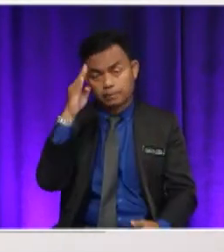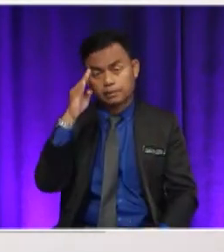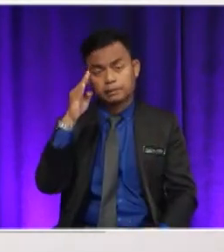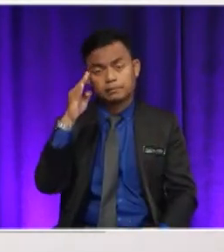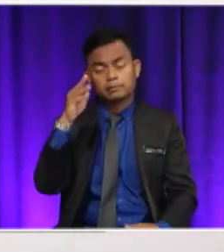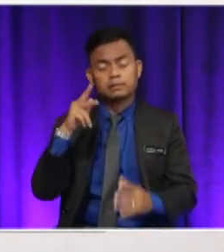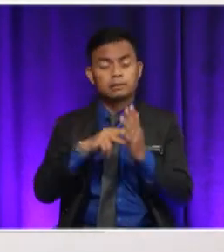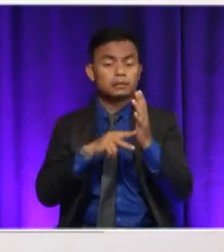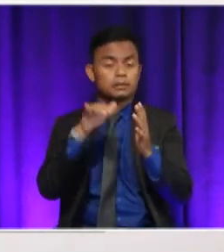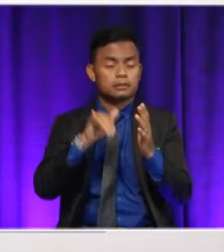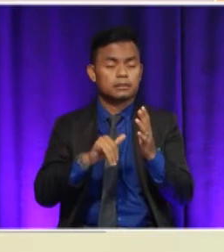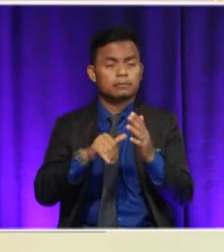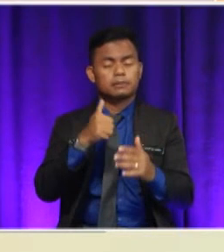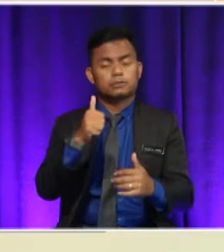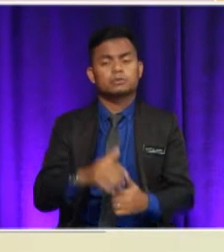have a look.